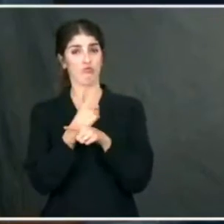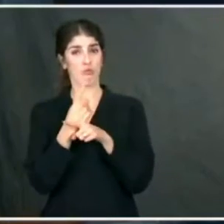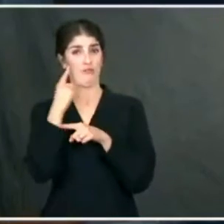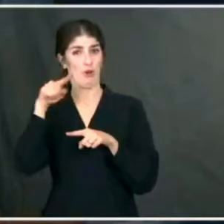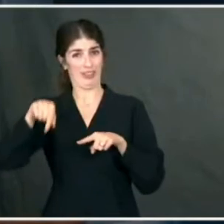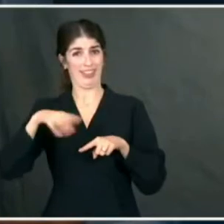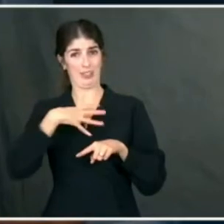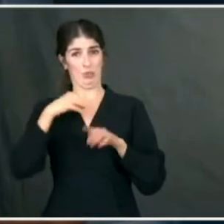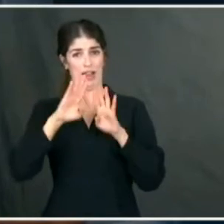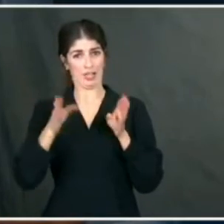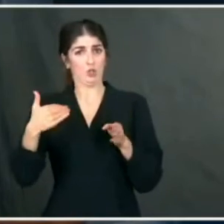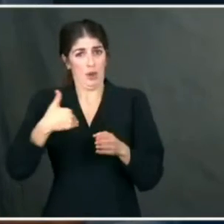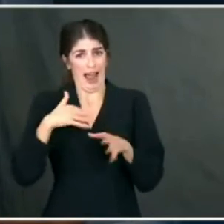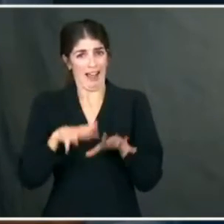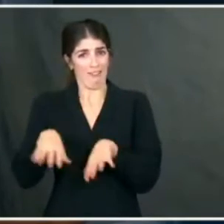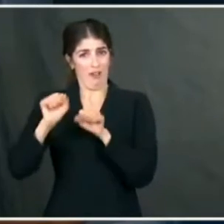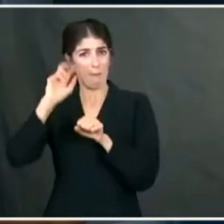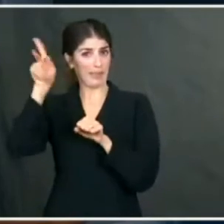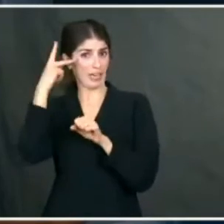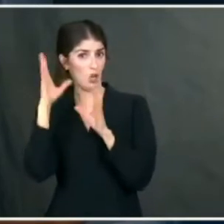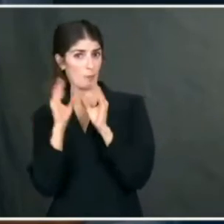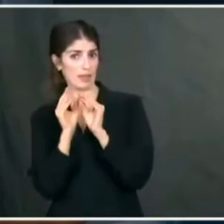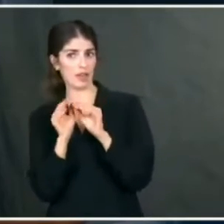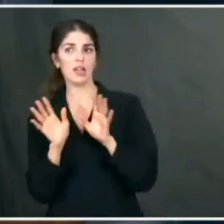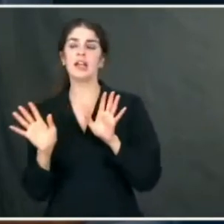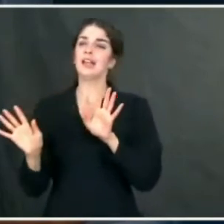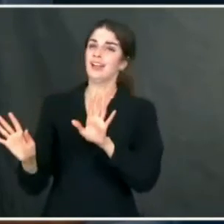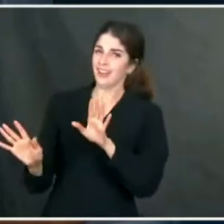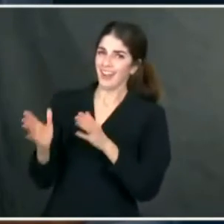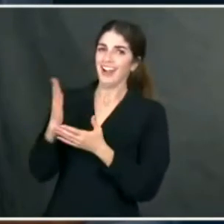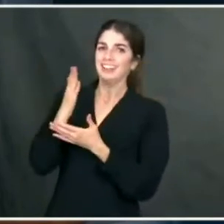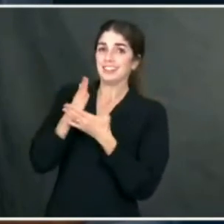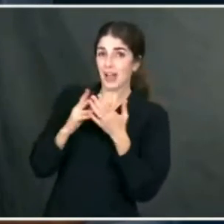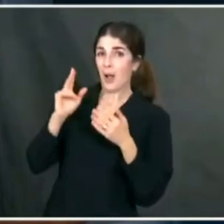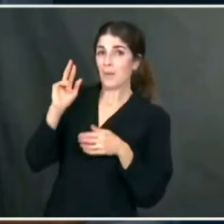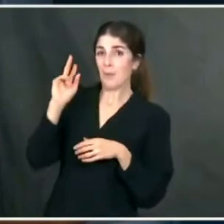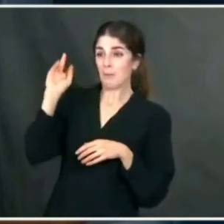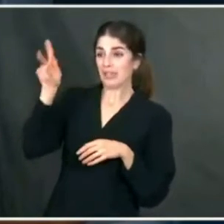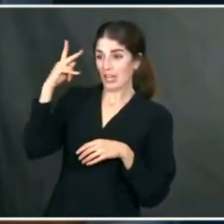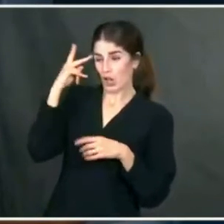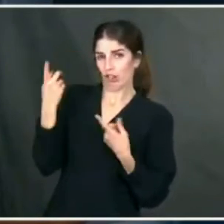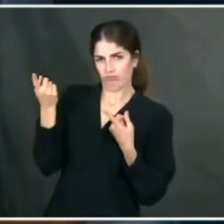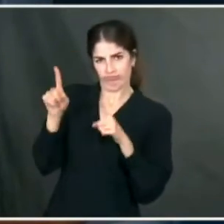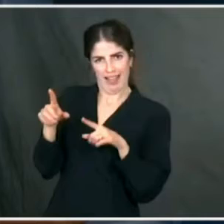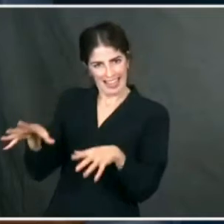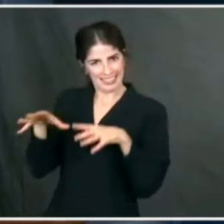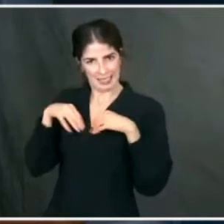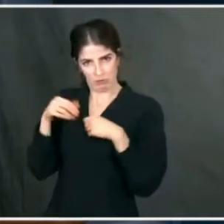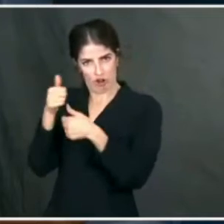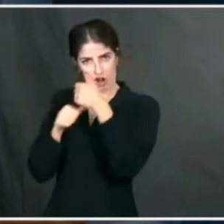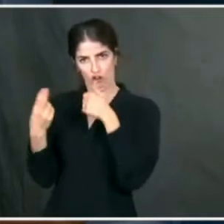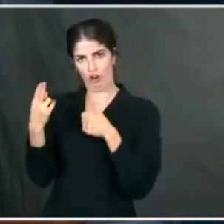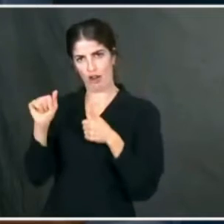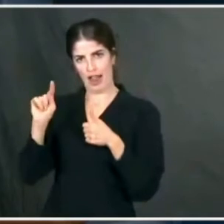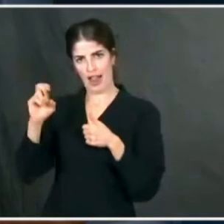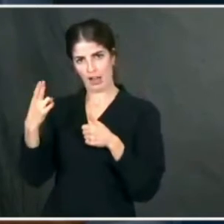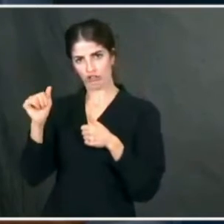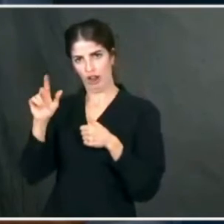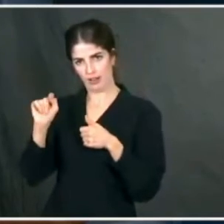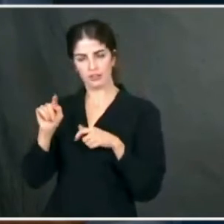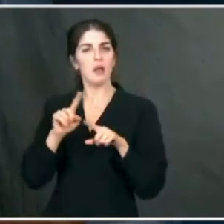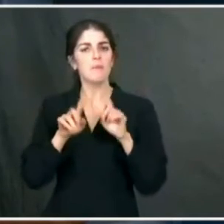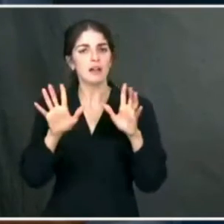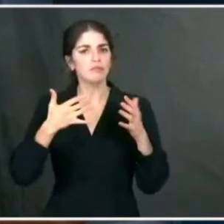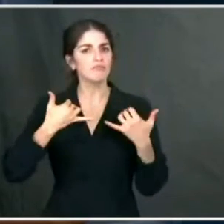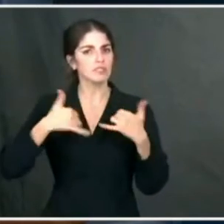Well, as you know, there are some political events that are acceptable, but we certainly take the Hatch Act seriously